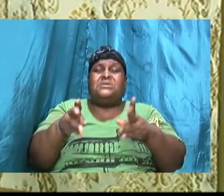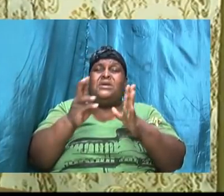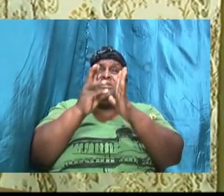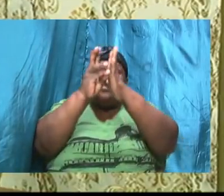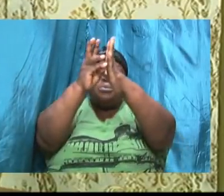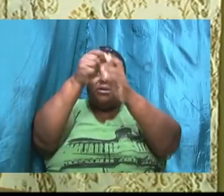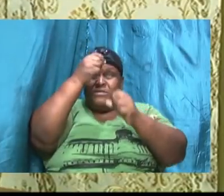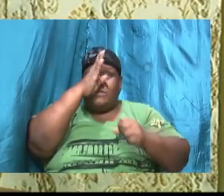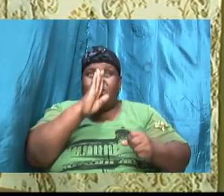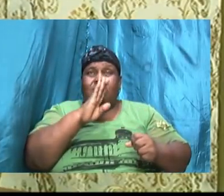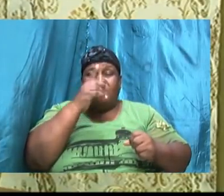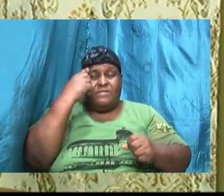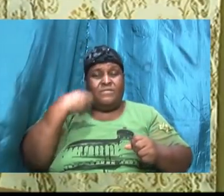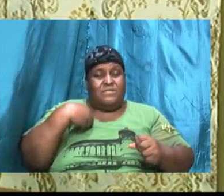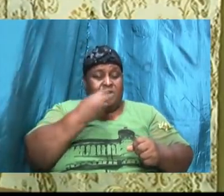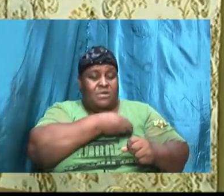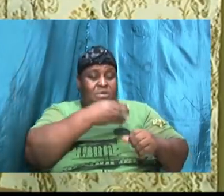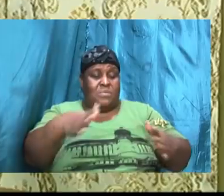our lives.